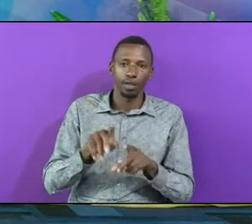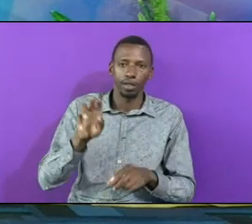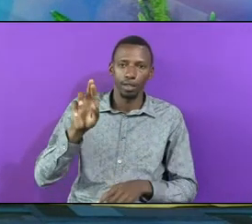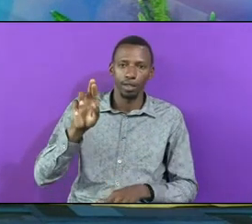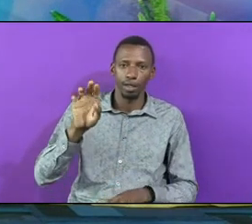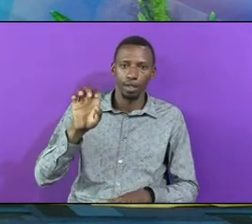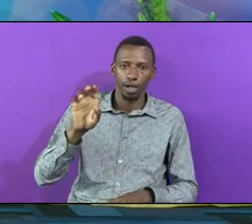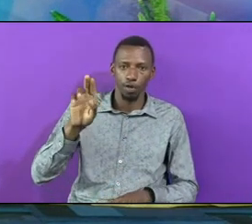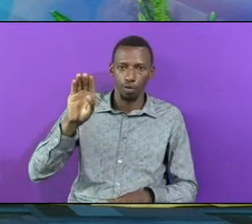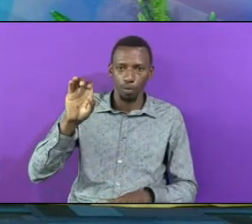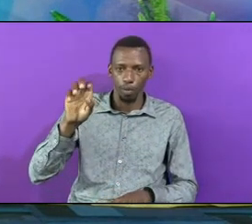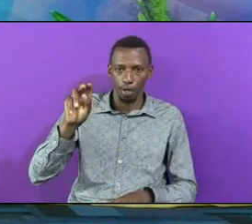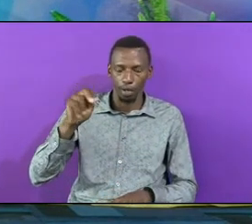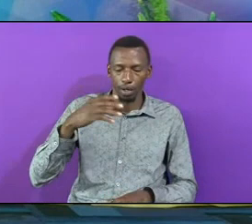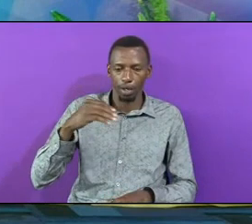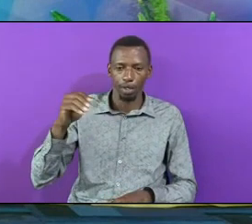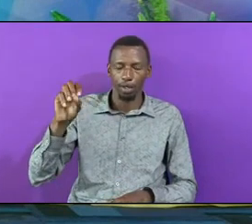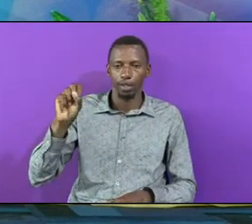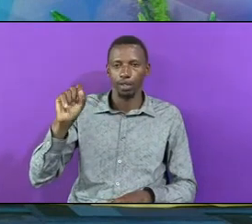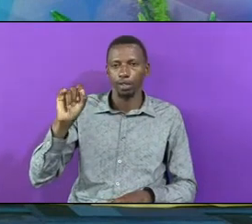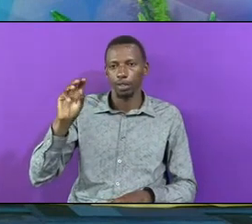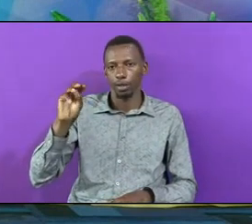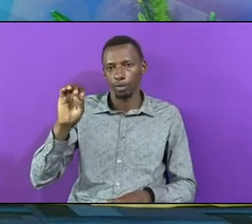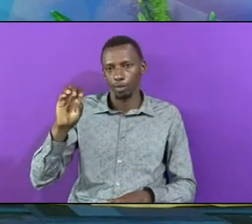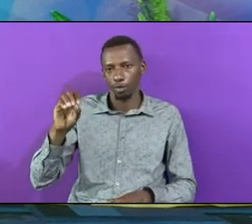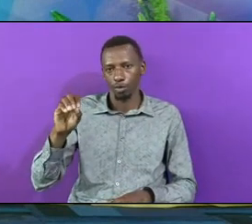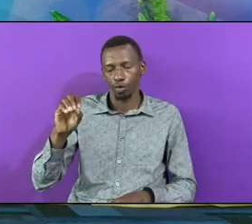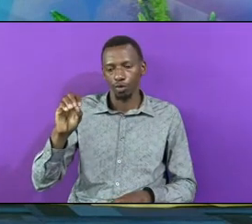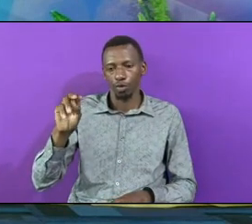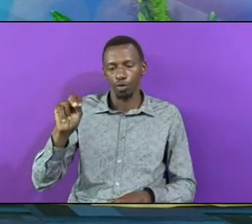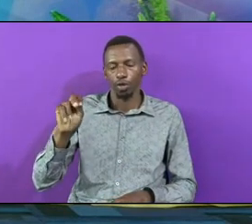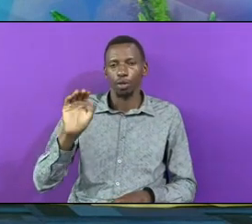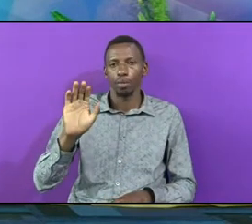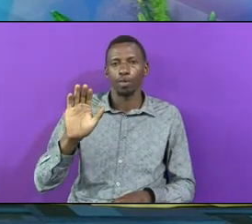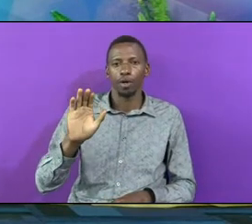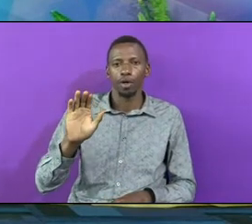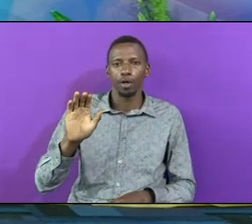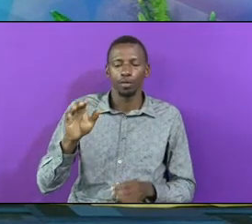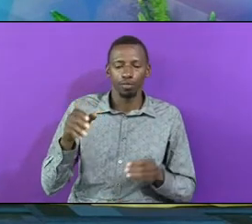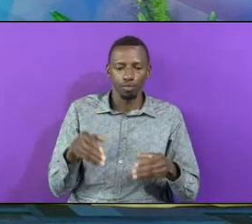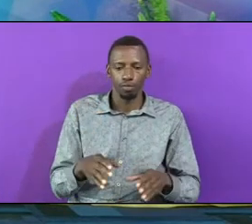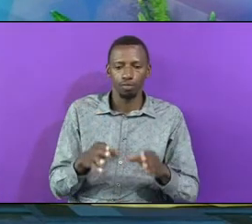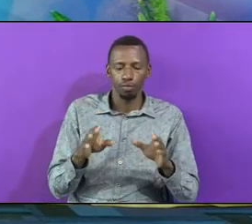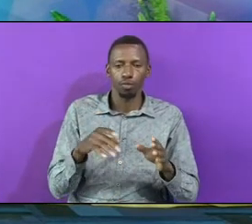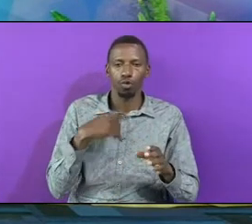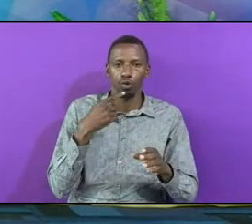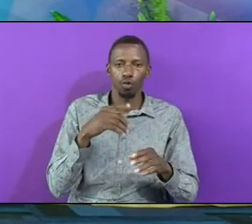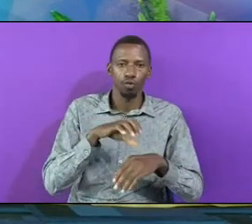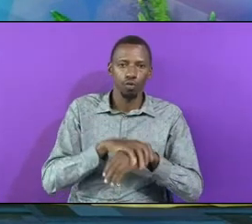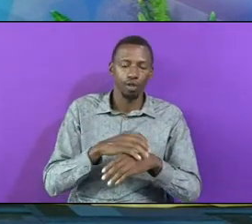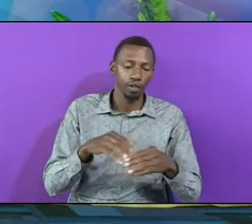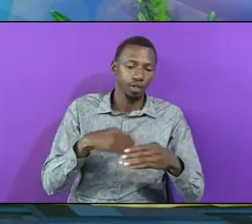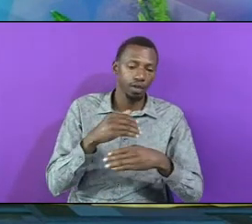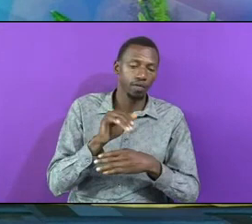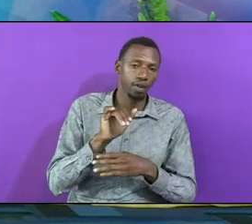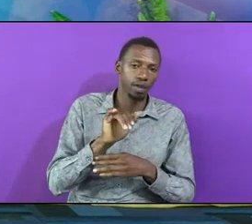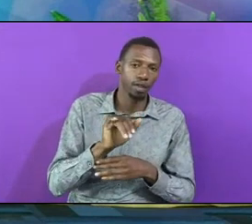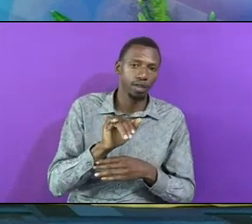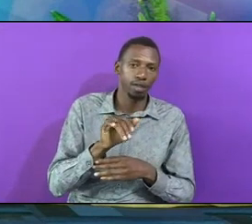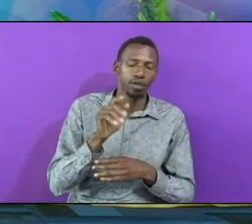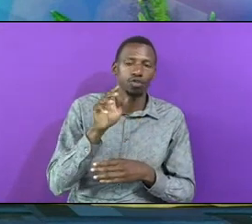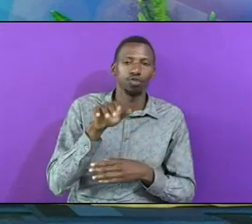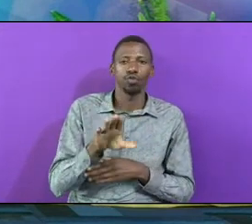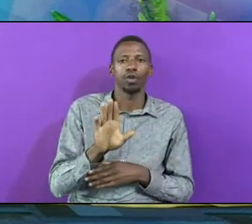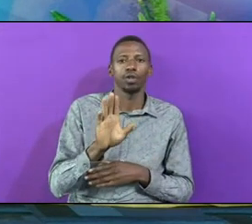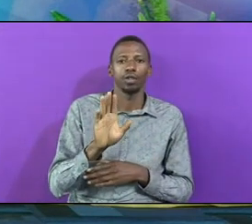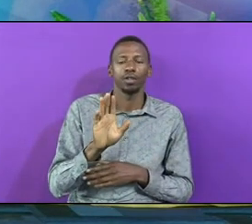And Simeon They Shall Be Mine Verse Six Your Offerings Whom You Beget After Them Shall Be Yours They Will Be